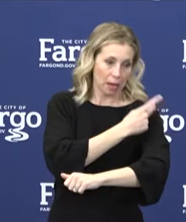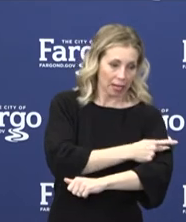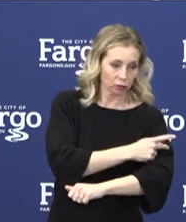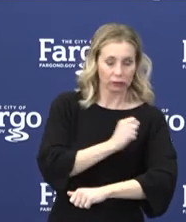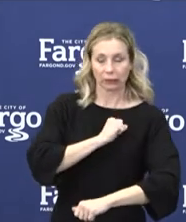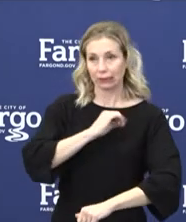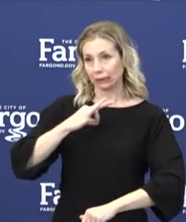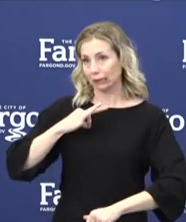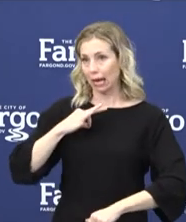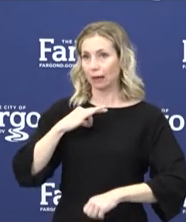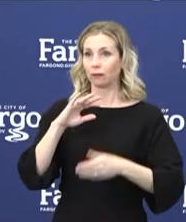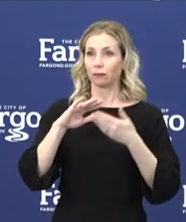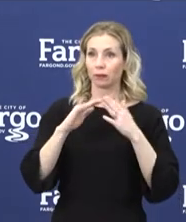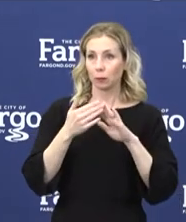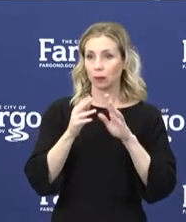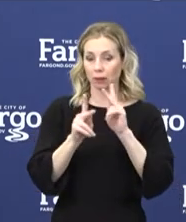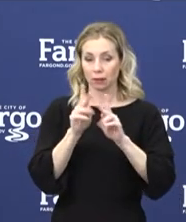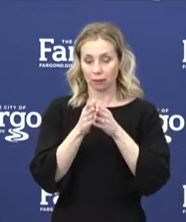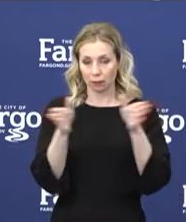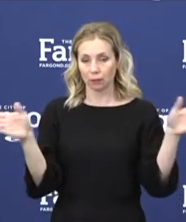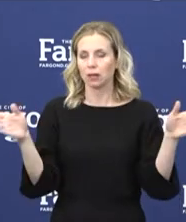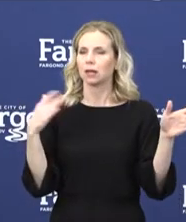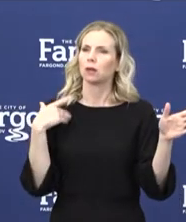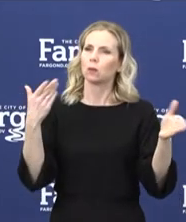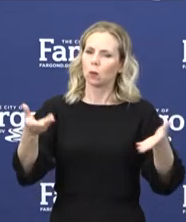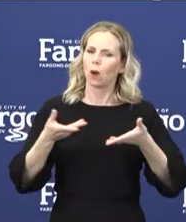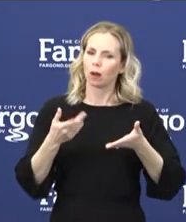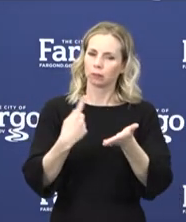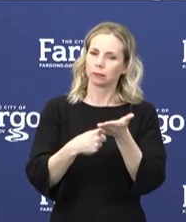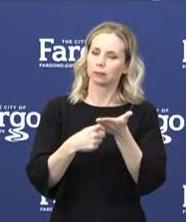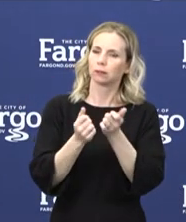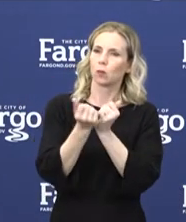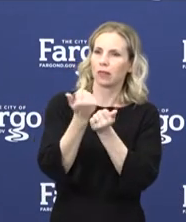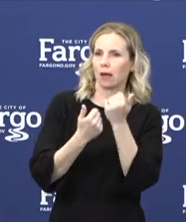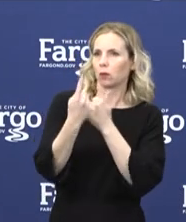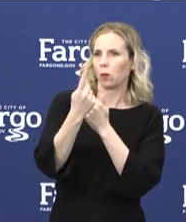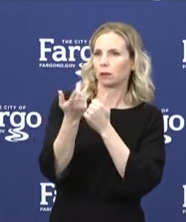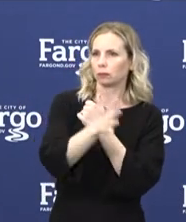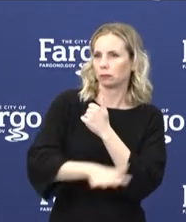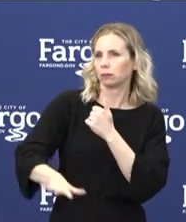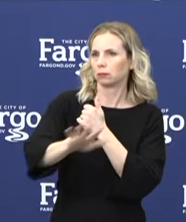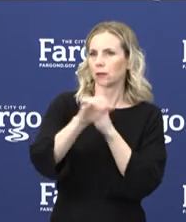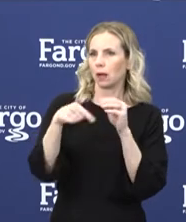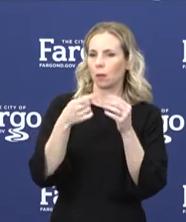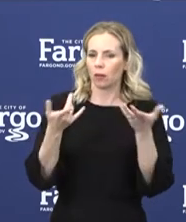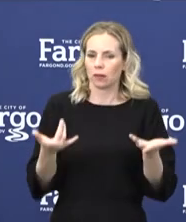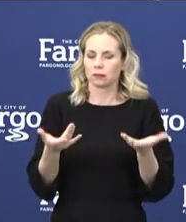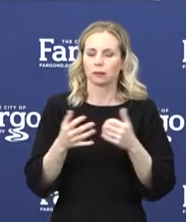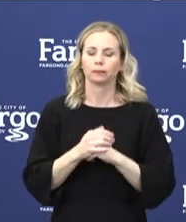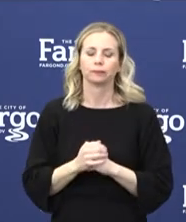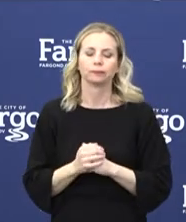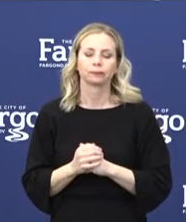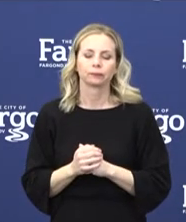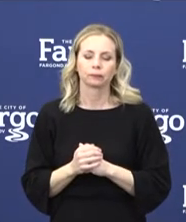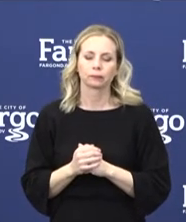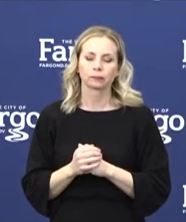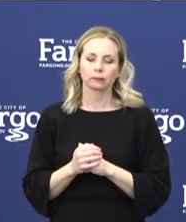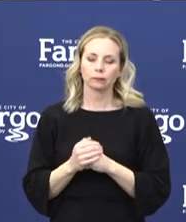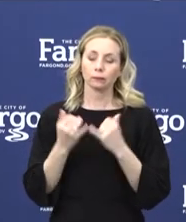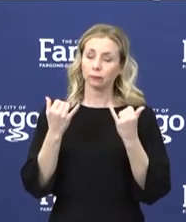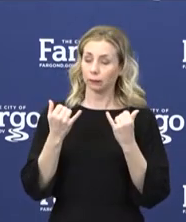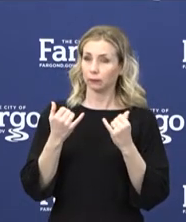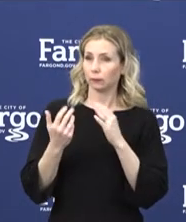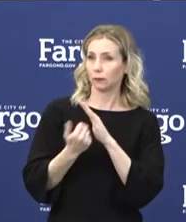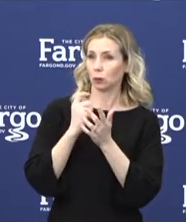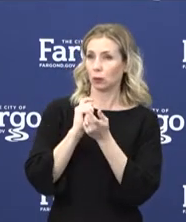community. We really welcome a conversation and partnership with everybody on this call today. Just some quick updates